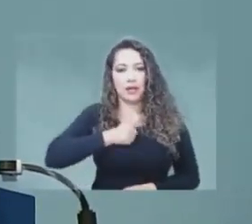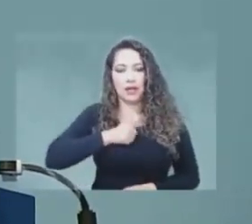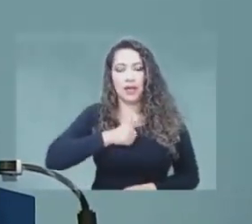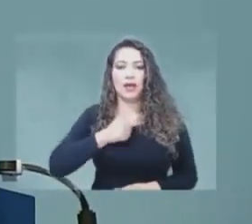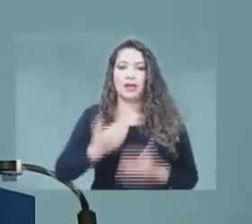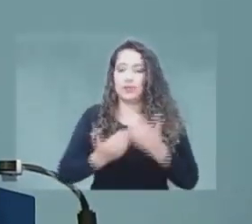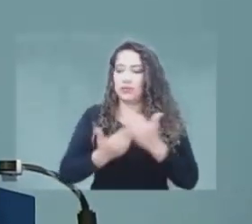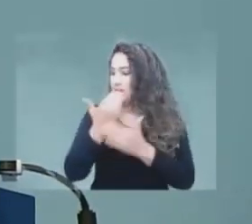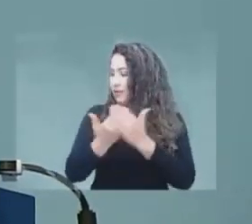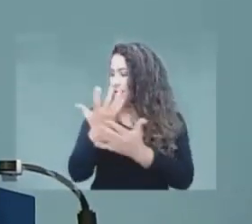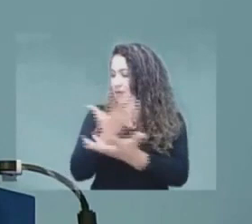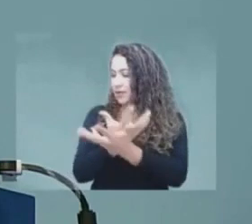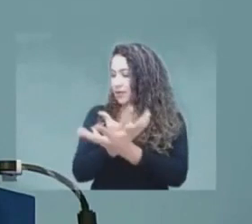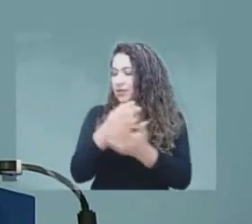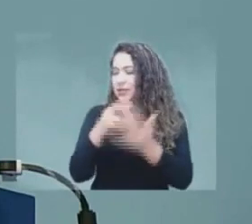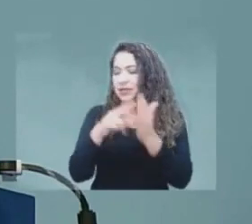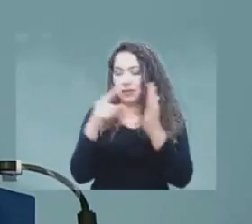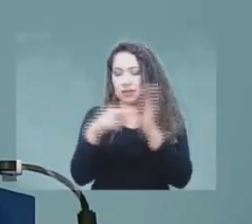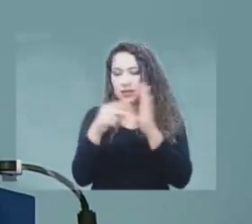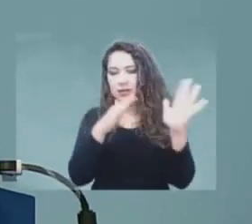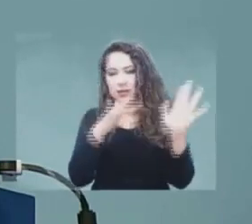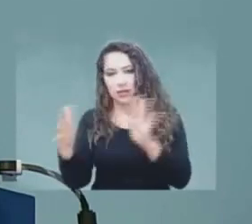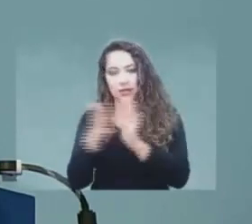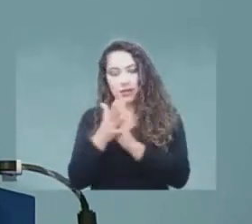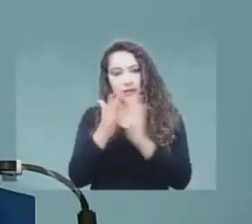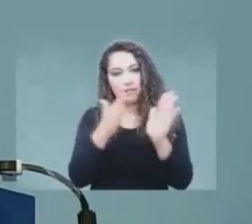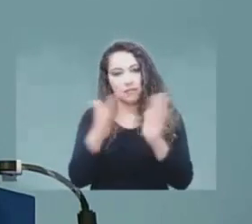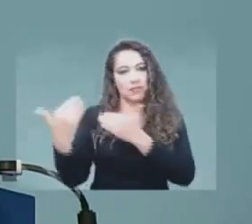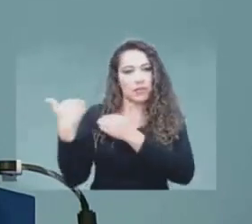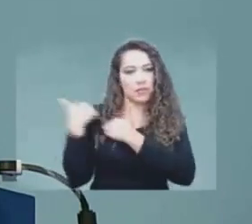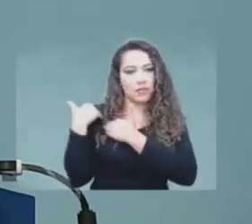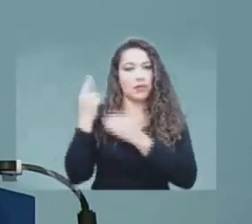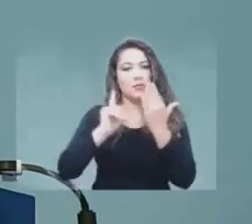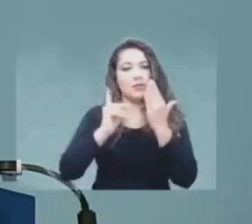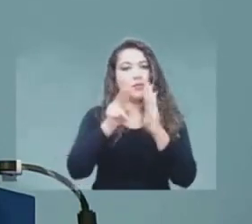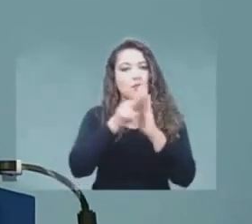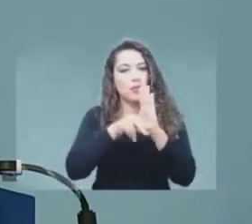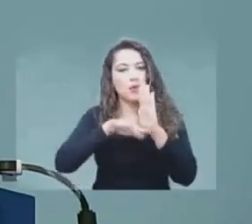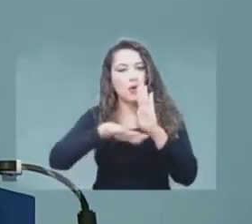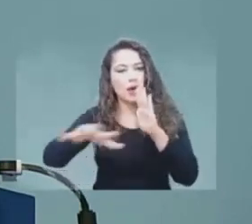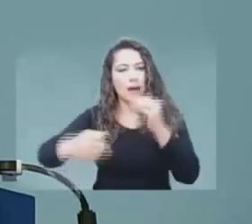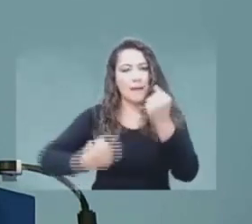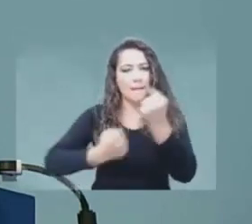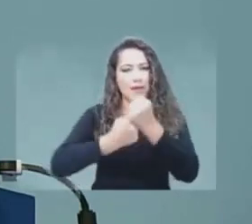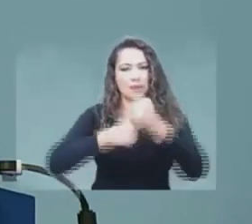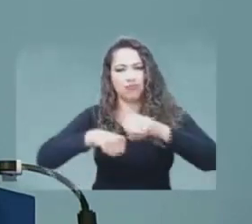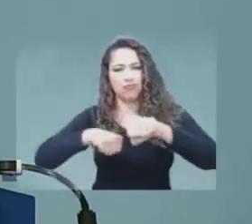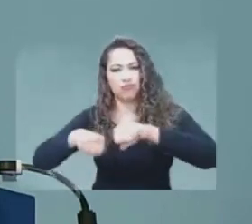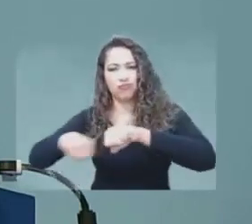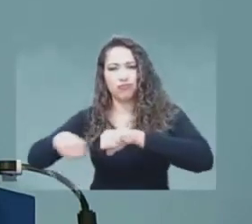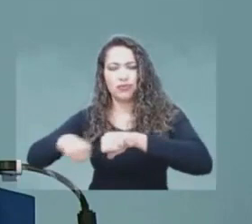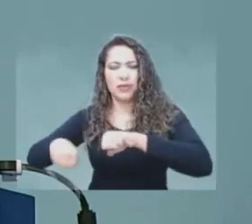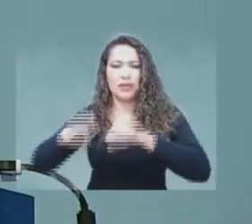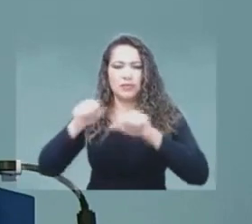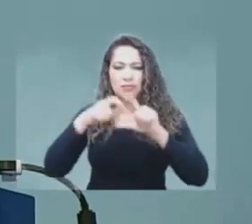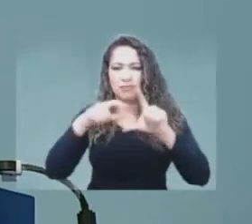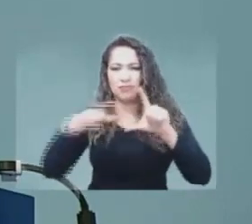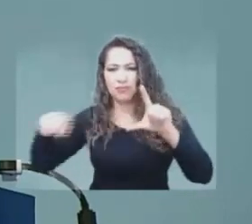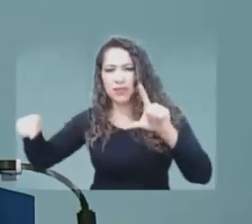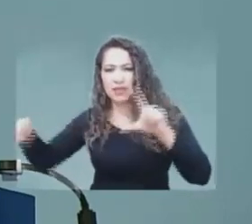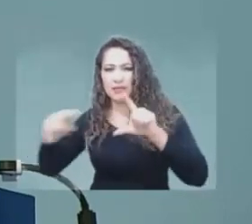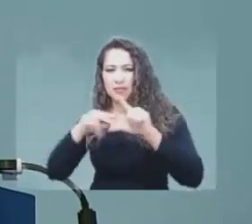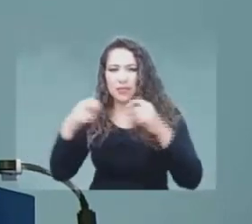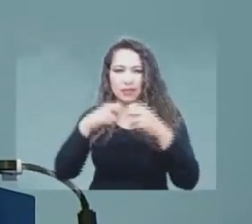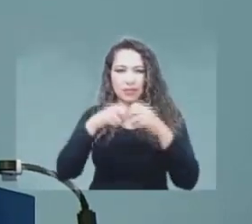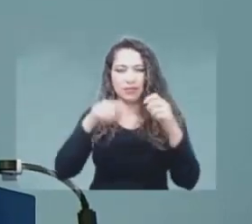Science and Economic Development, responsible for developing policies that support the optimized management of spectrum